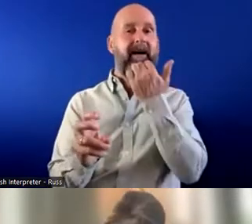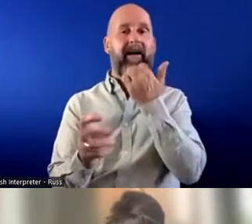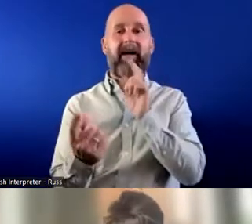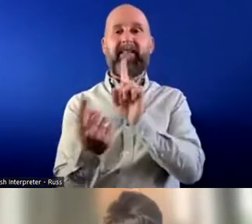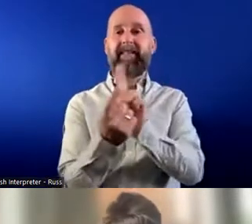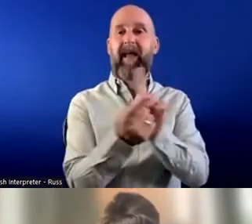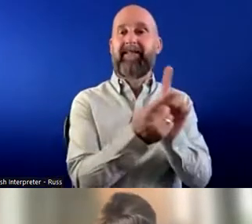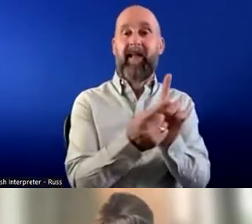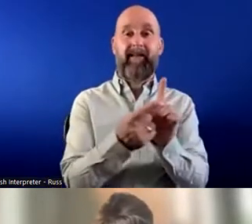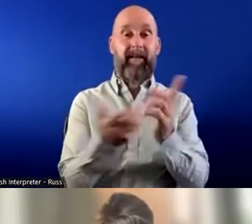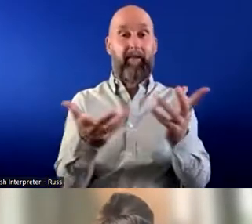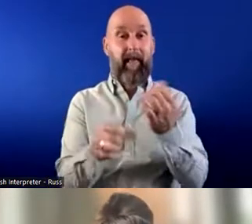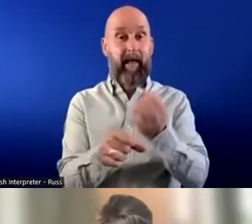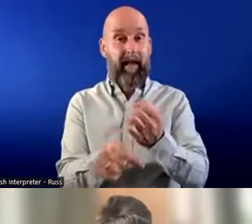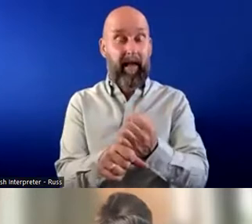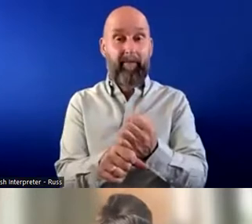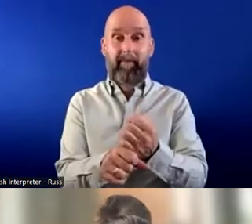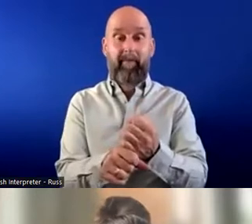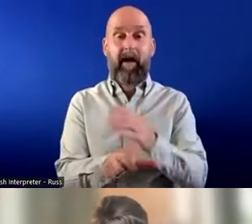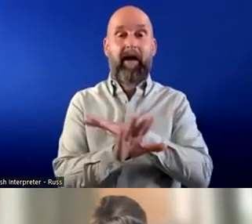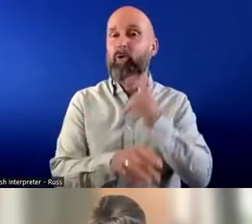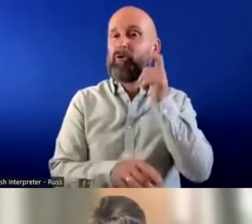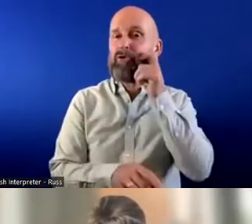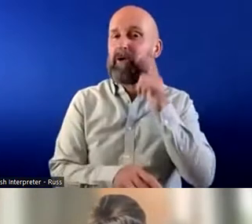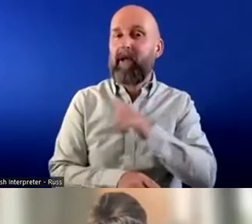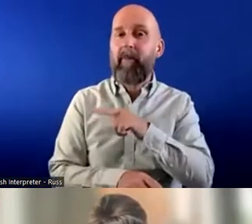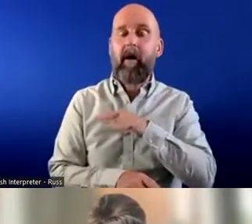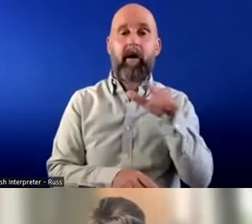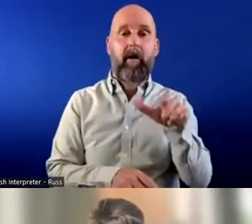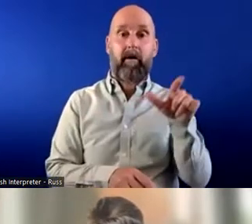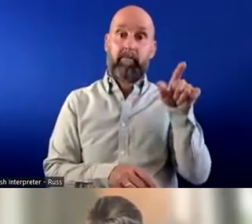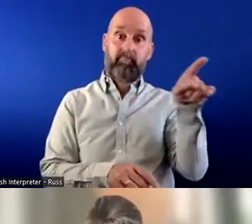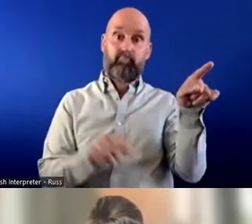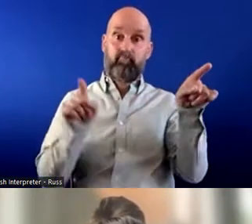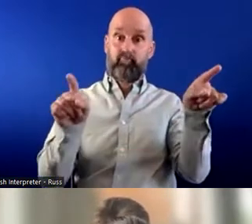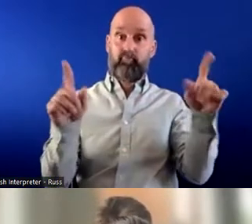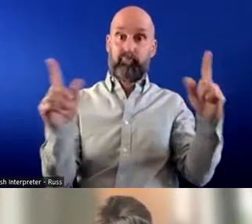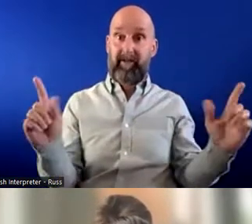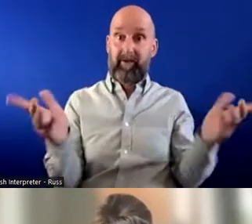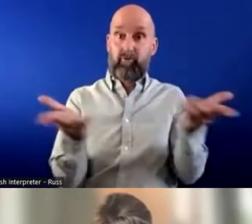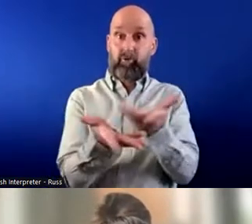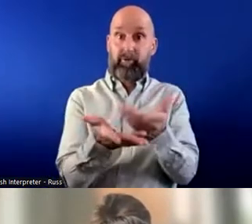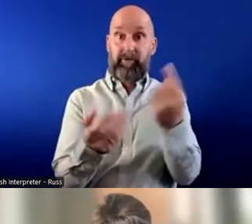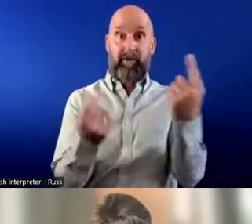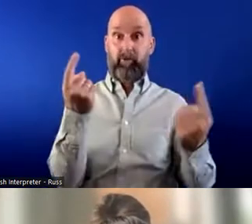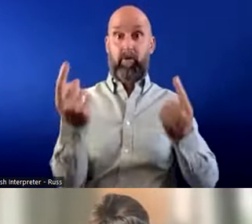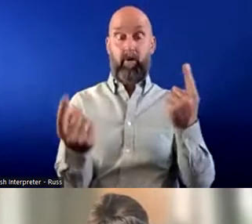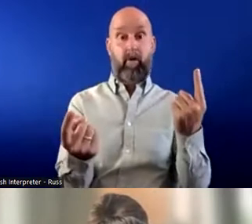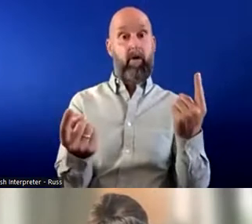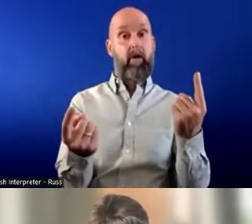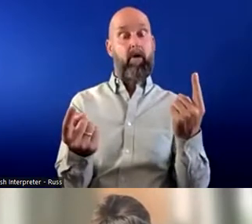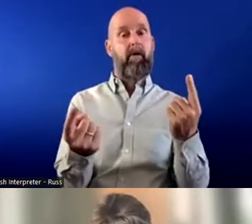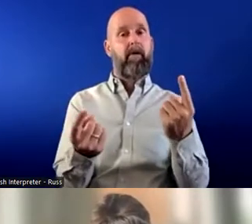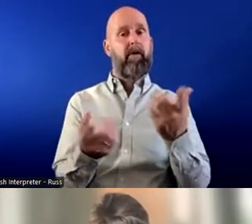about that. It's about introducing the two groups to each other and allowing a safe